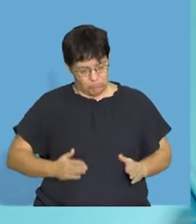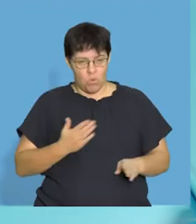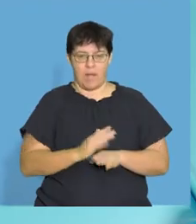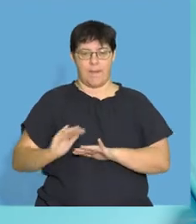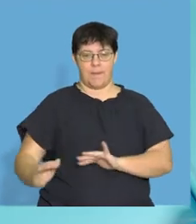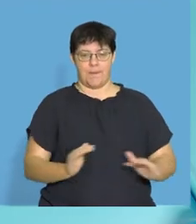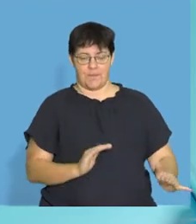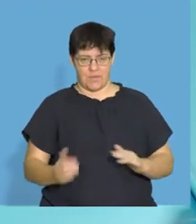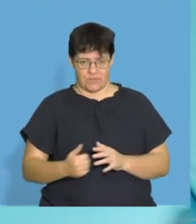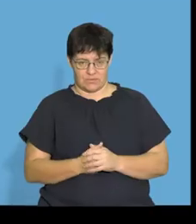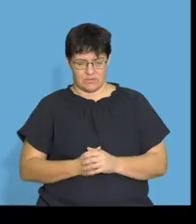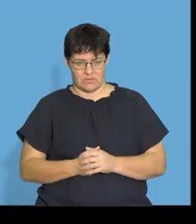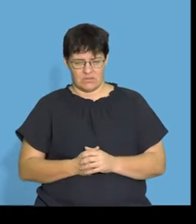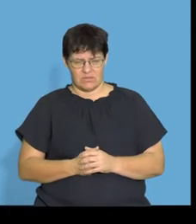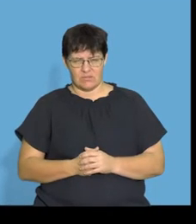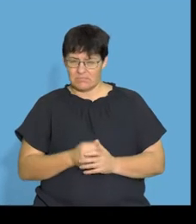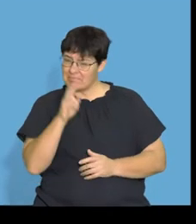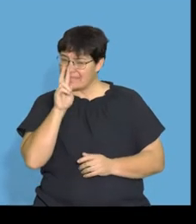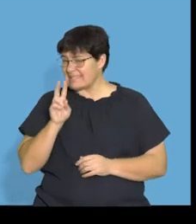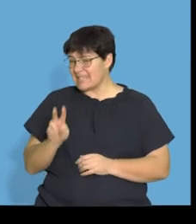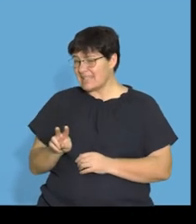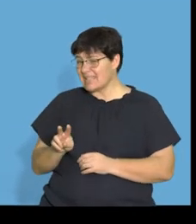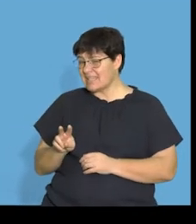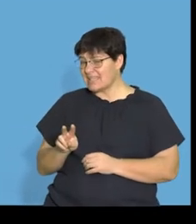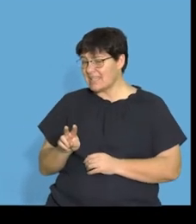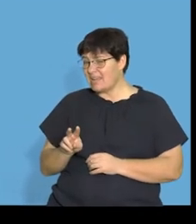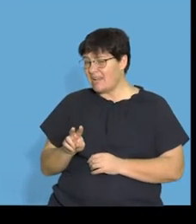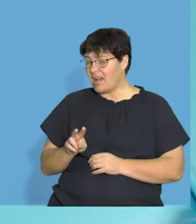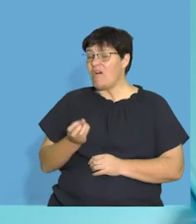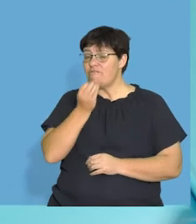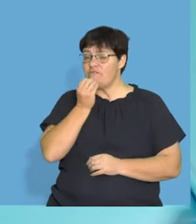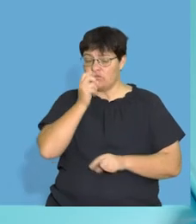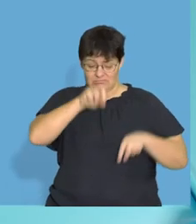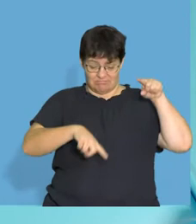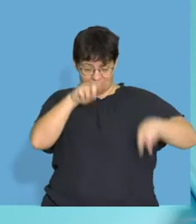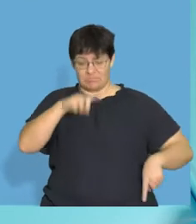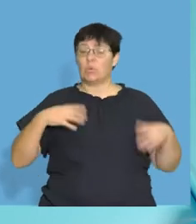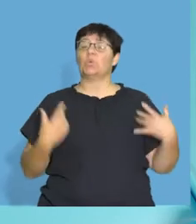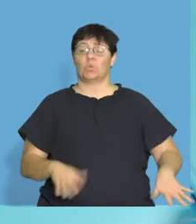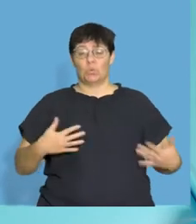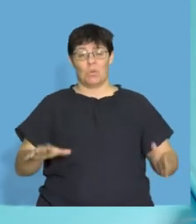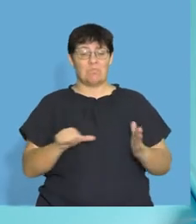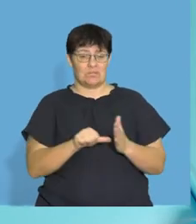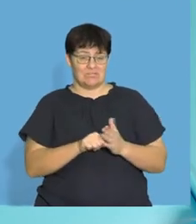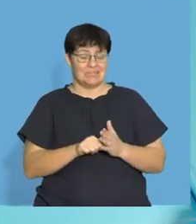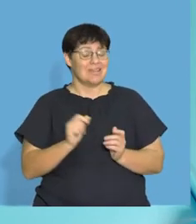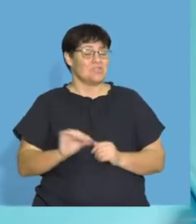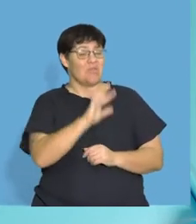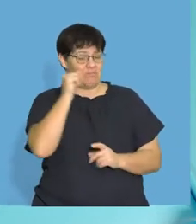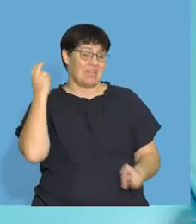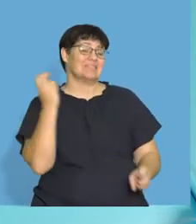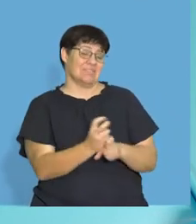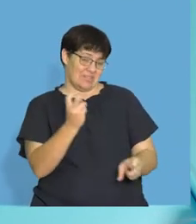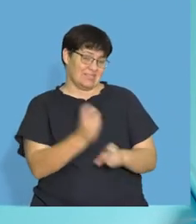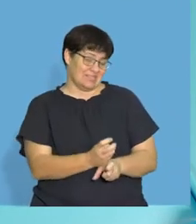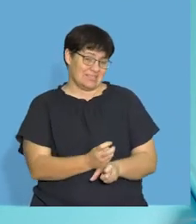body is going to function. I hope you start to see how important a varied diet is. Very difficult